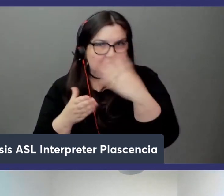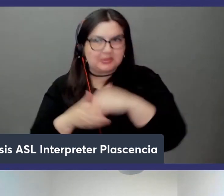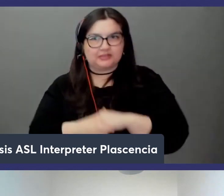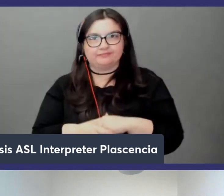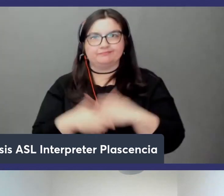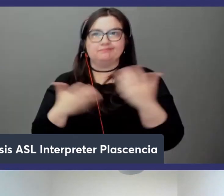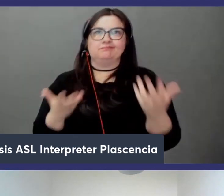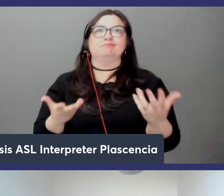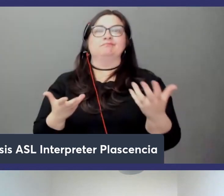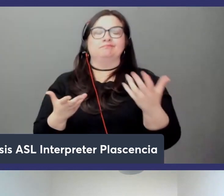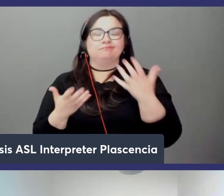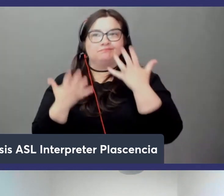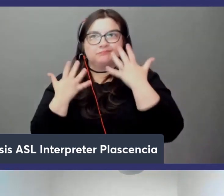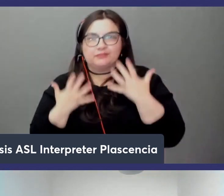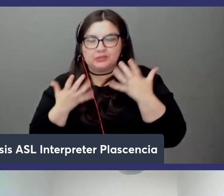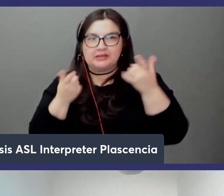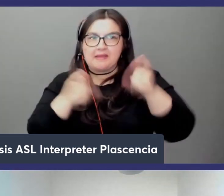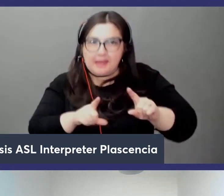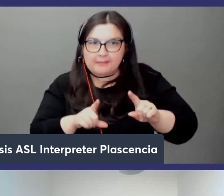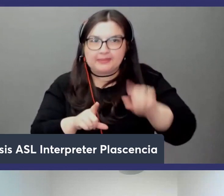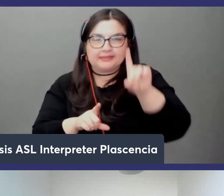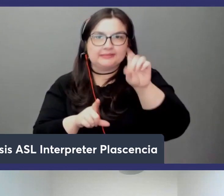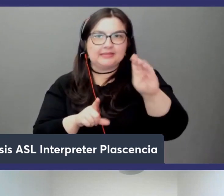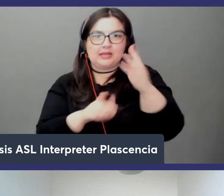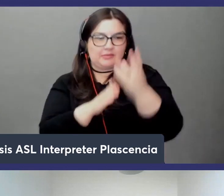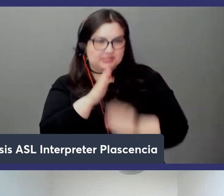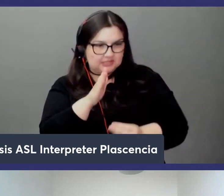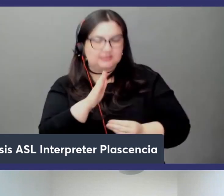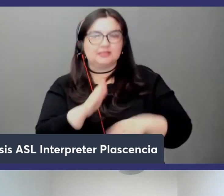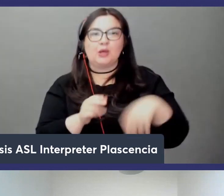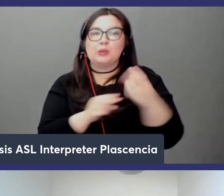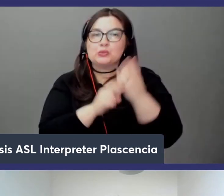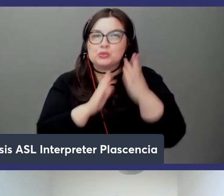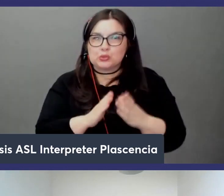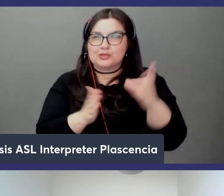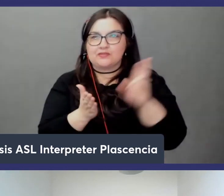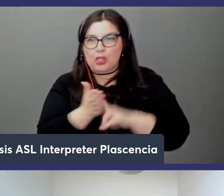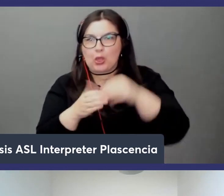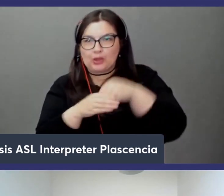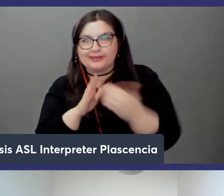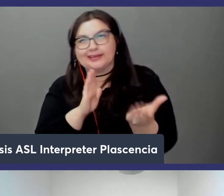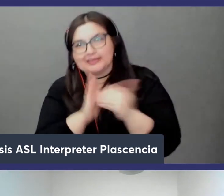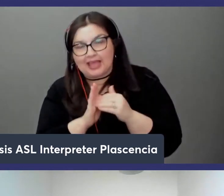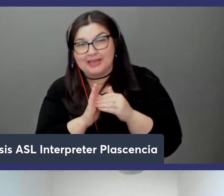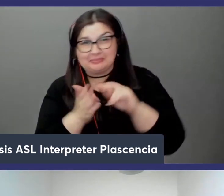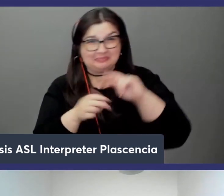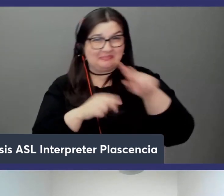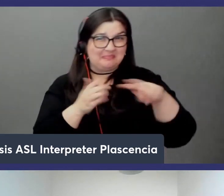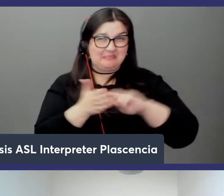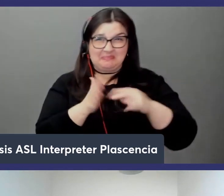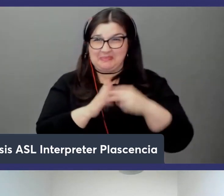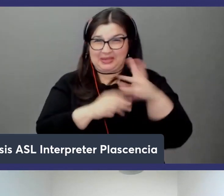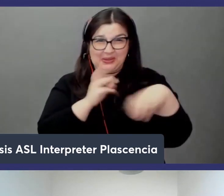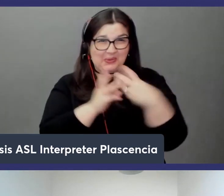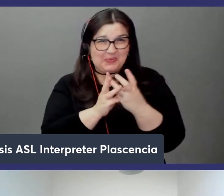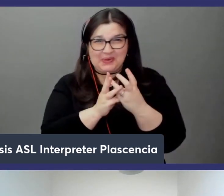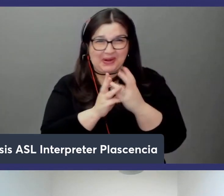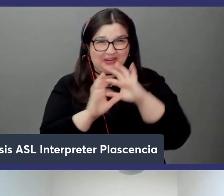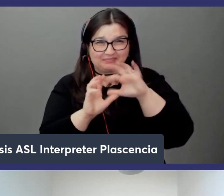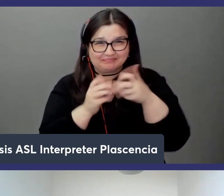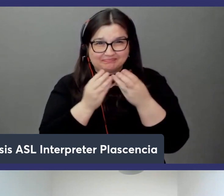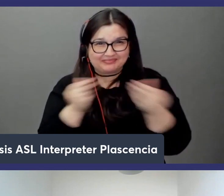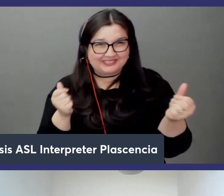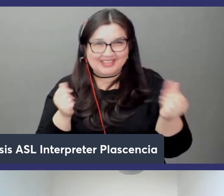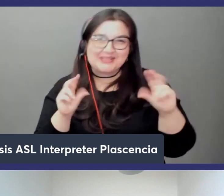the database is gone and the user has to re-login it's not the end of the world but there are applications that need uh